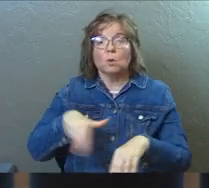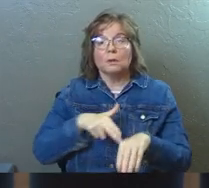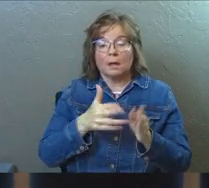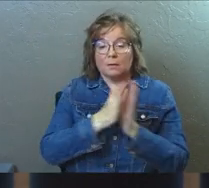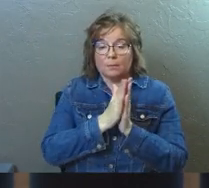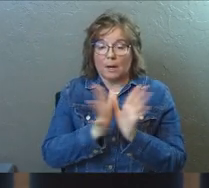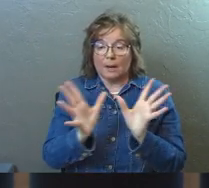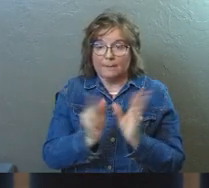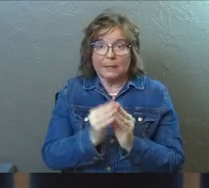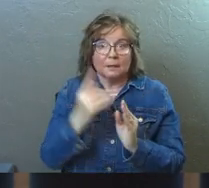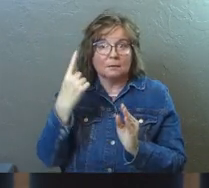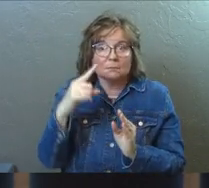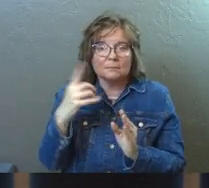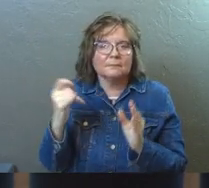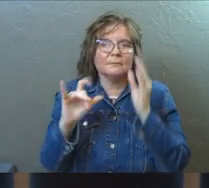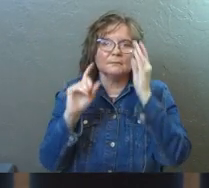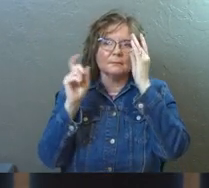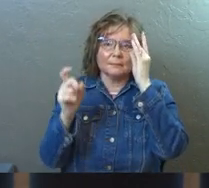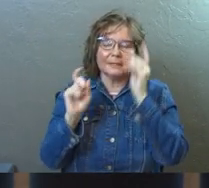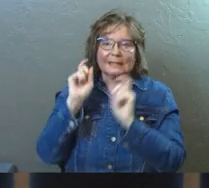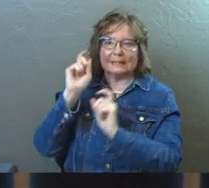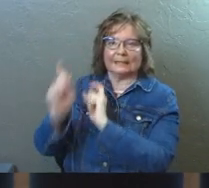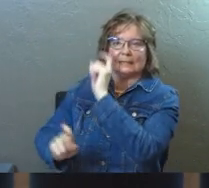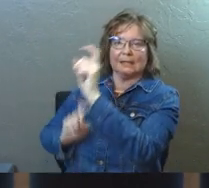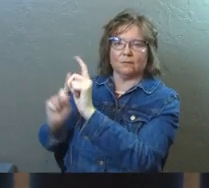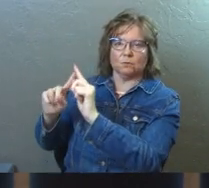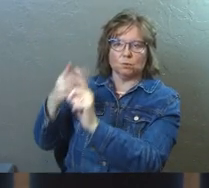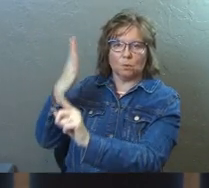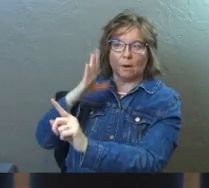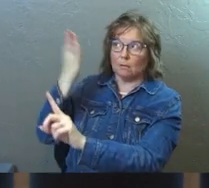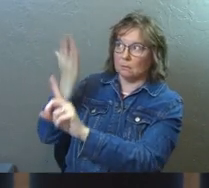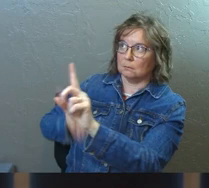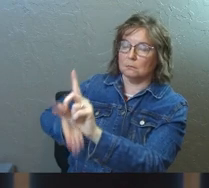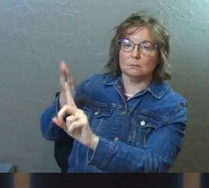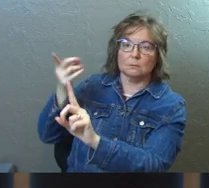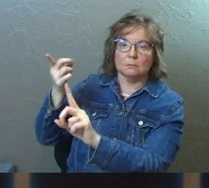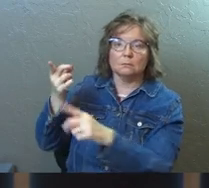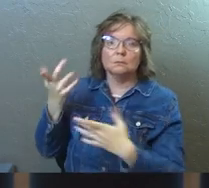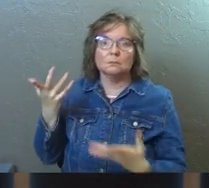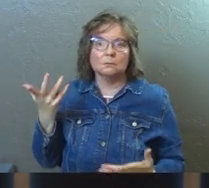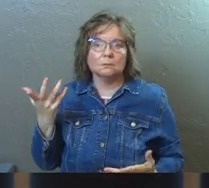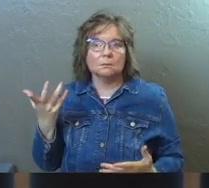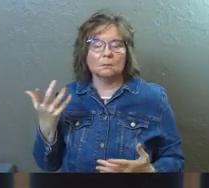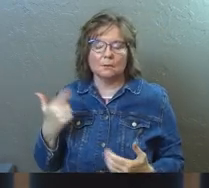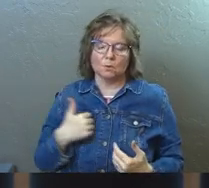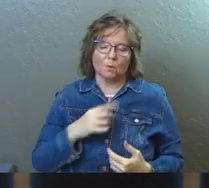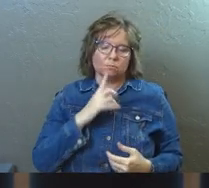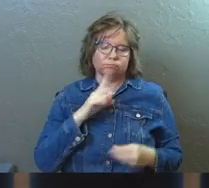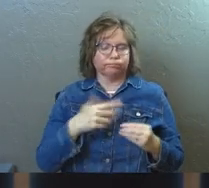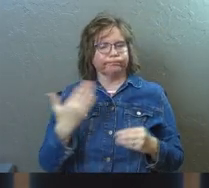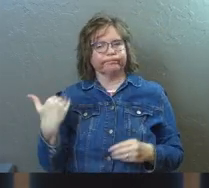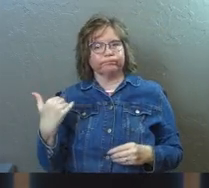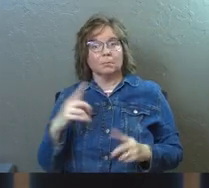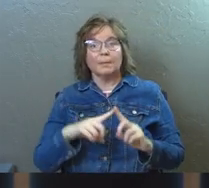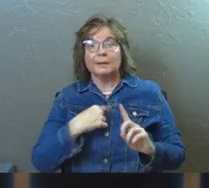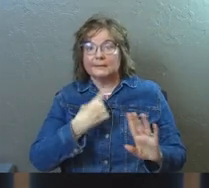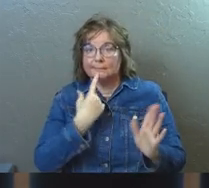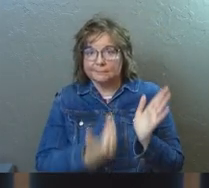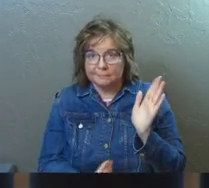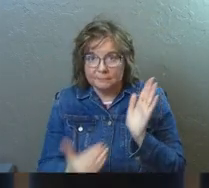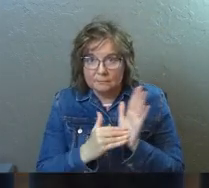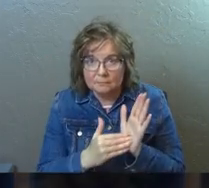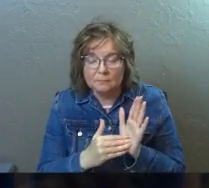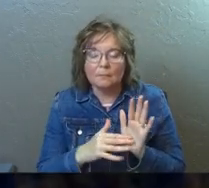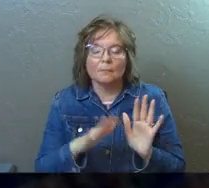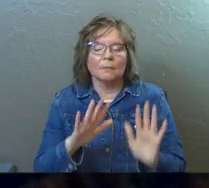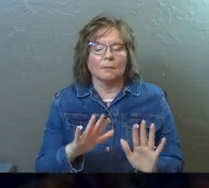prayer meeting is, it's like they're giving gifts to God, and so I've talked about this before, but just to say it again,